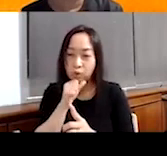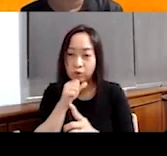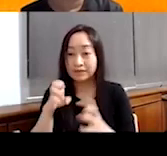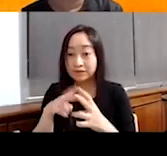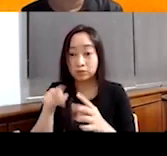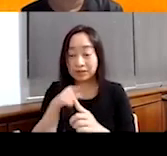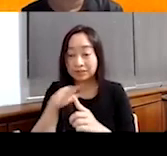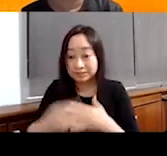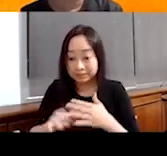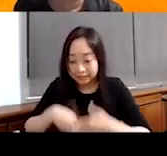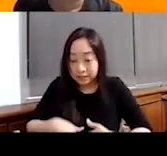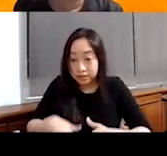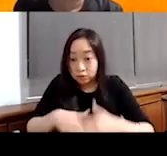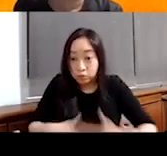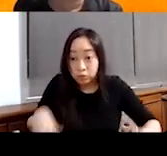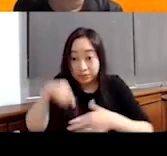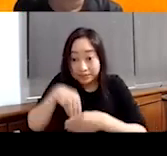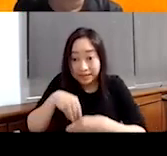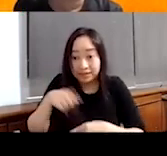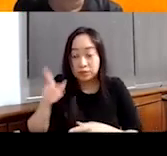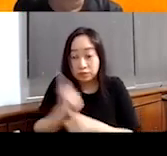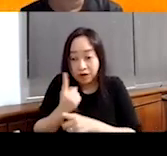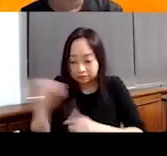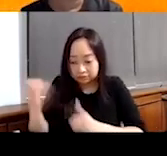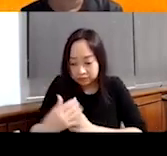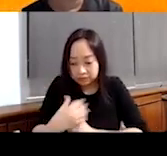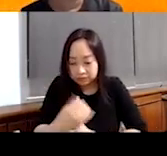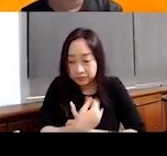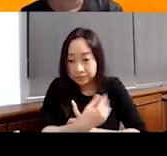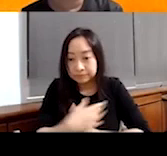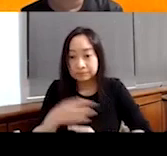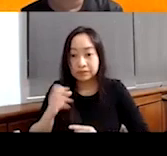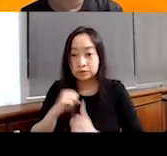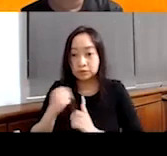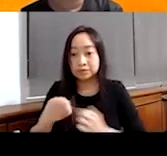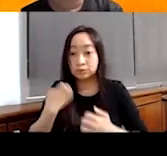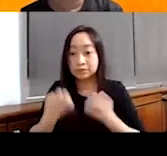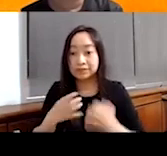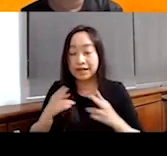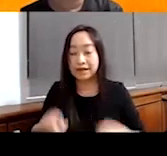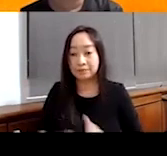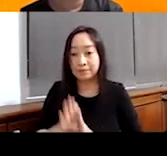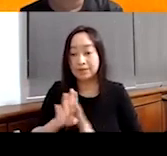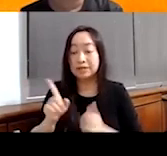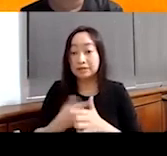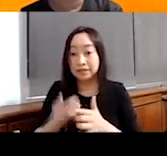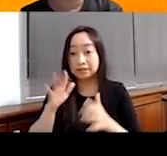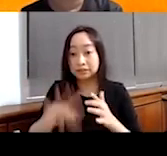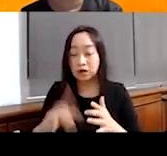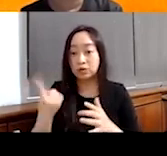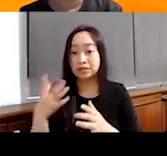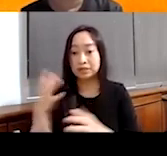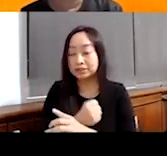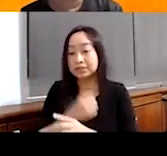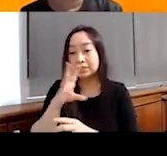they're still in the womb with the right, um, social, emotional and health development, then they are going to be only, only earning